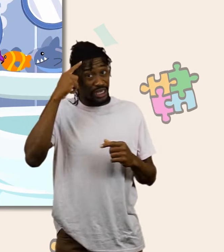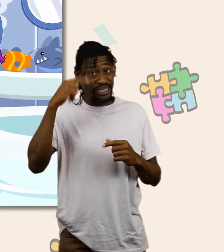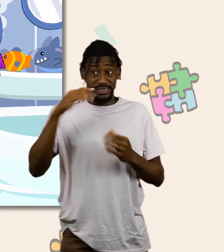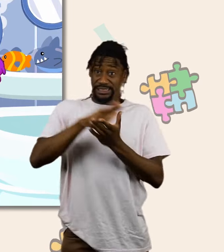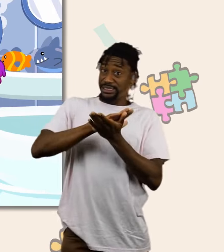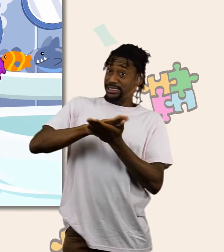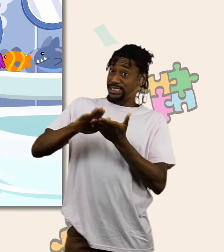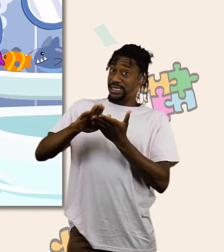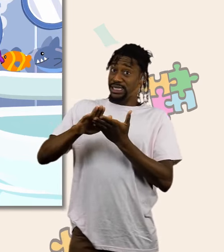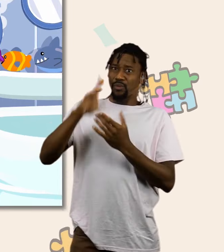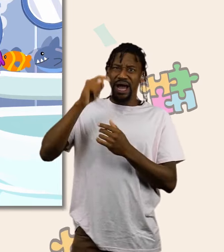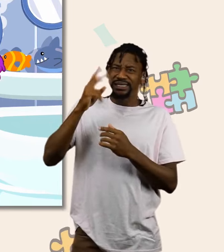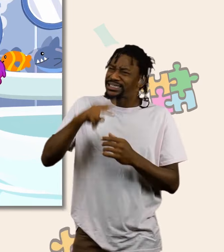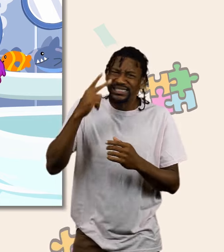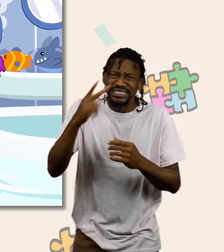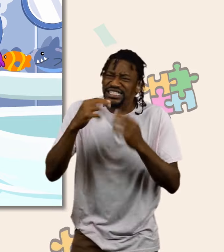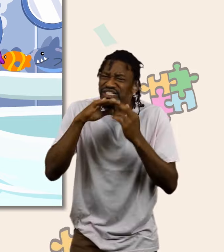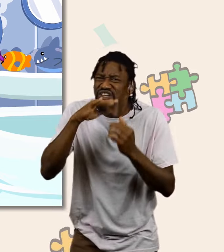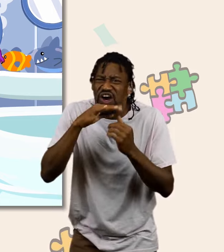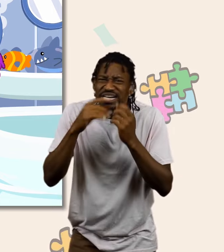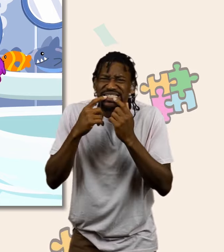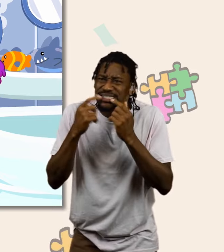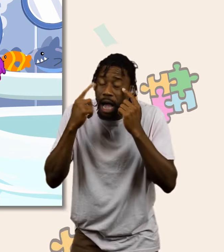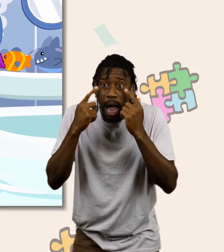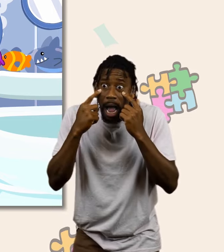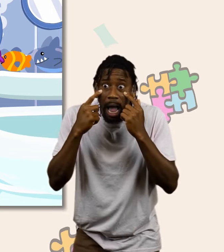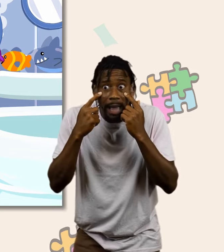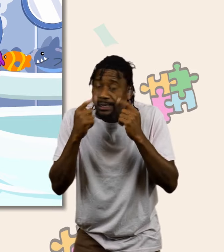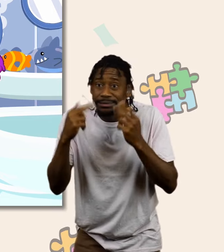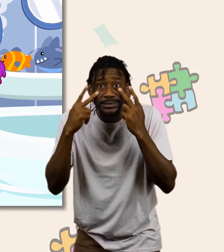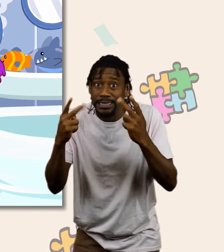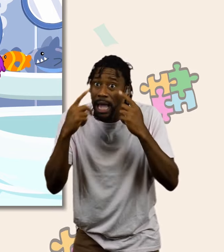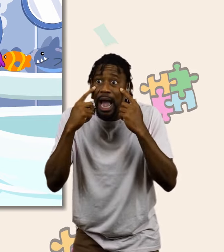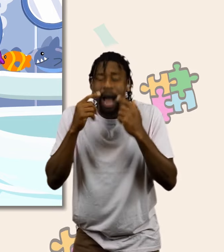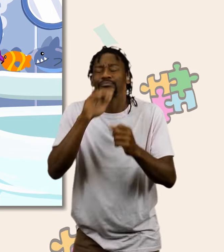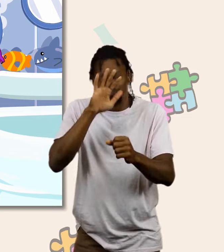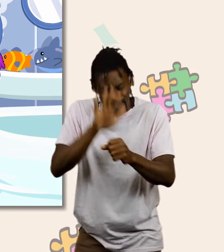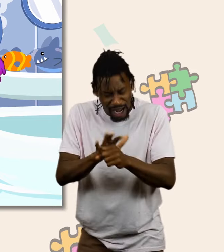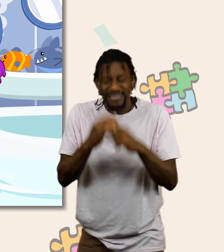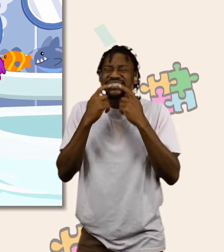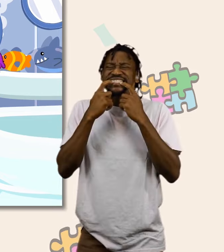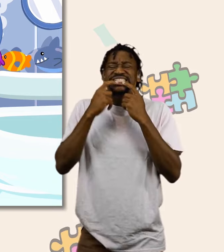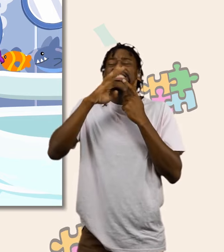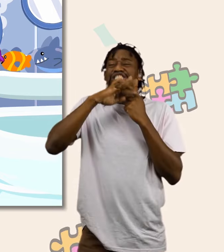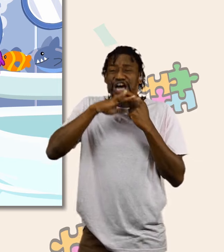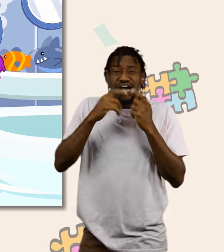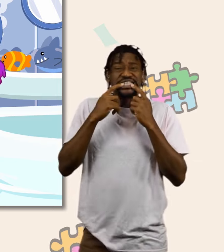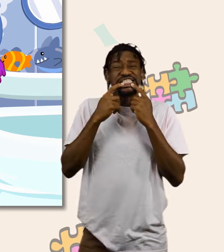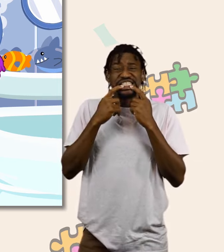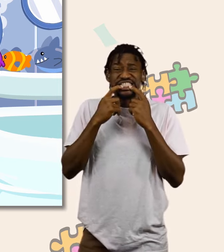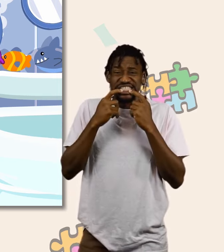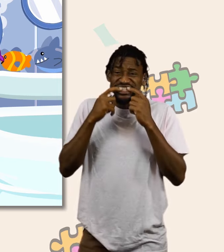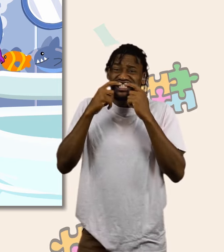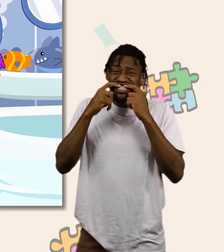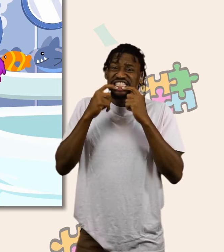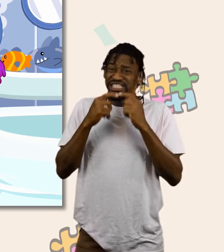You think they're clean because we can't see the bacterias with the naked eye. But I assure you, your teeth are full of the little